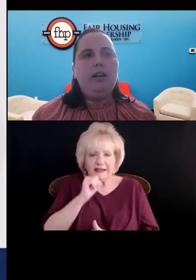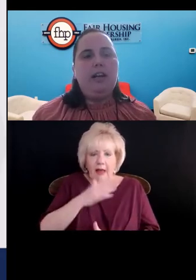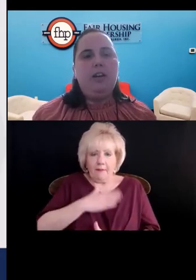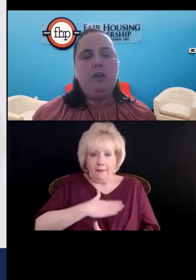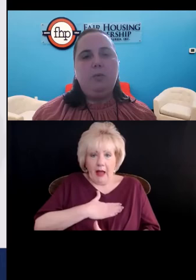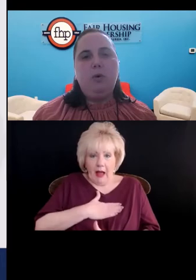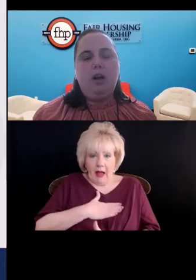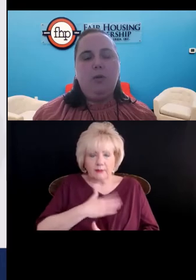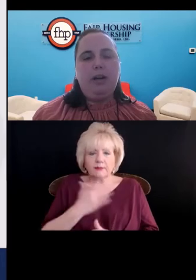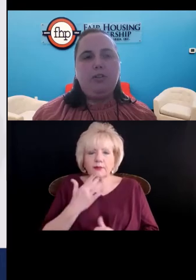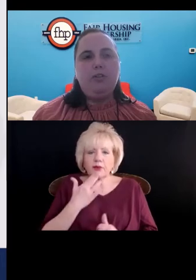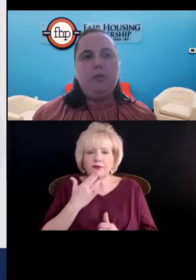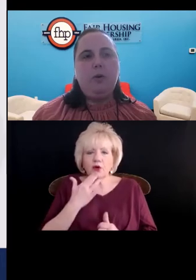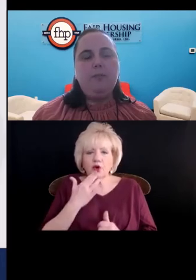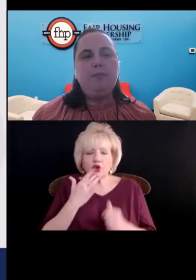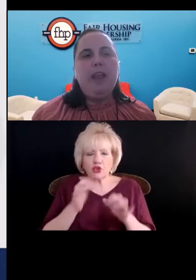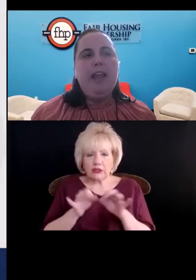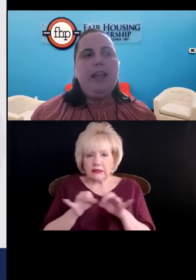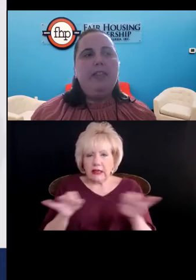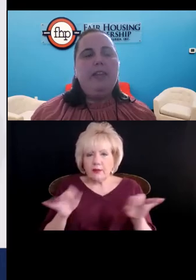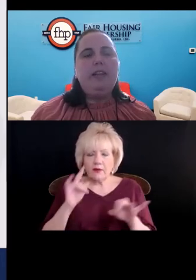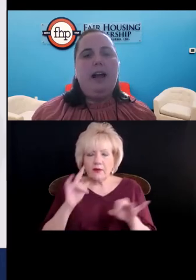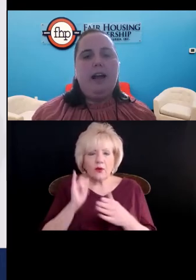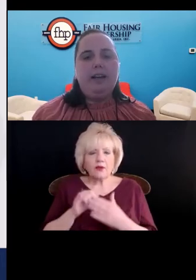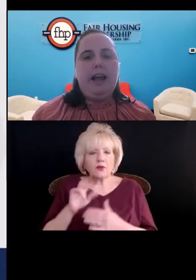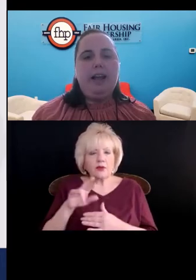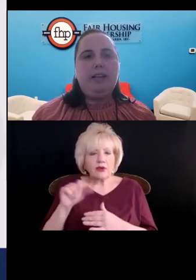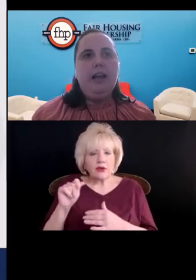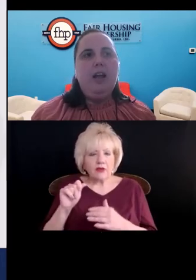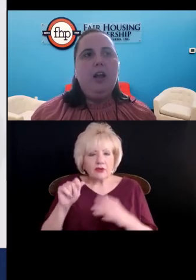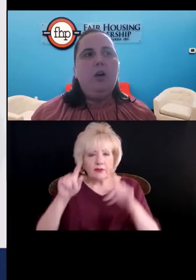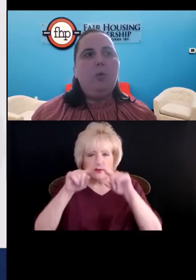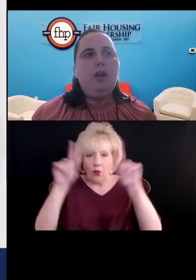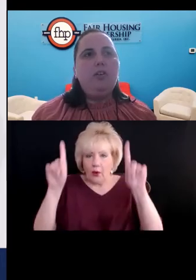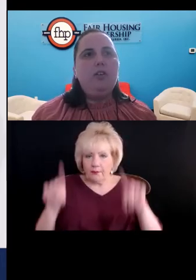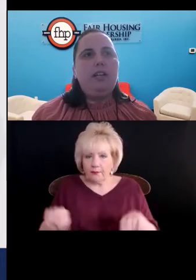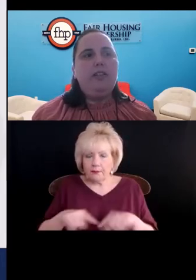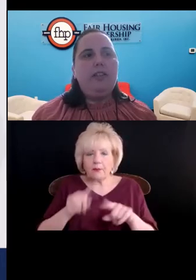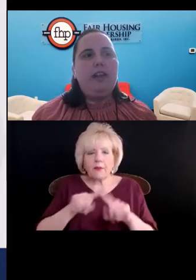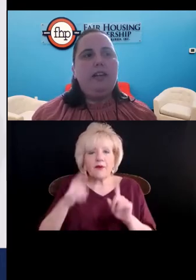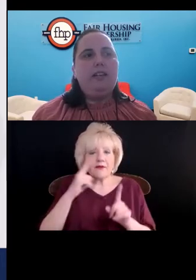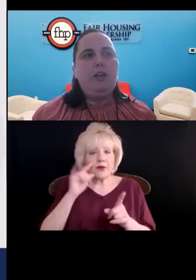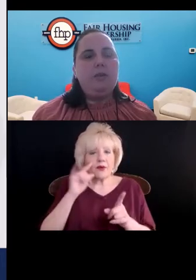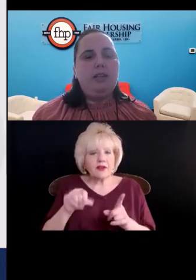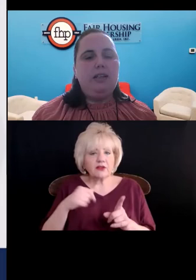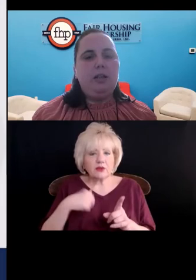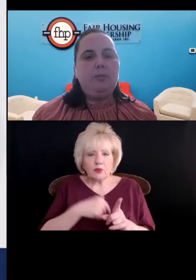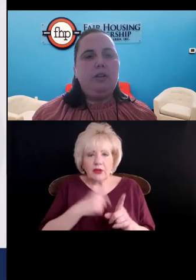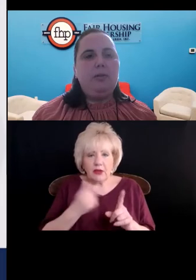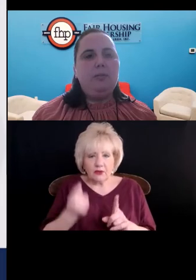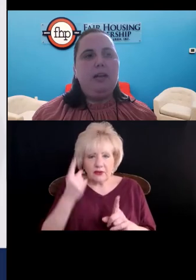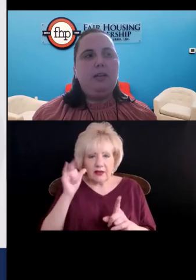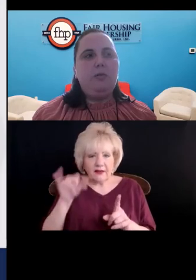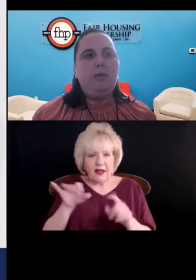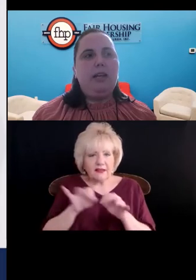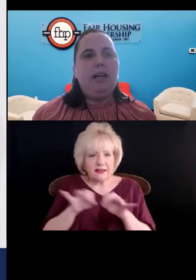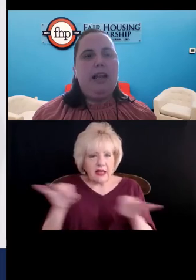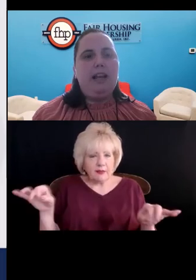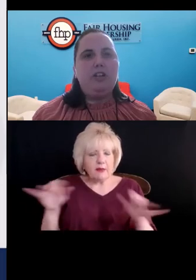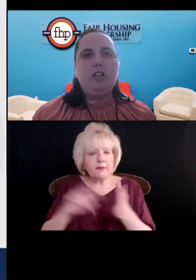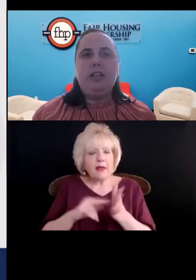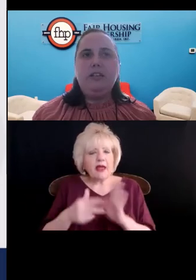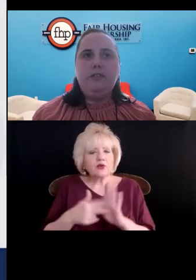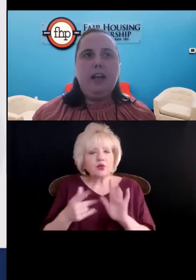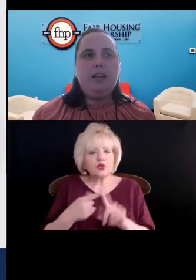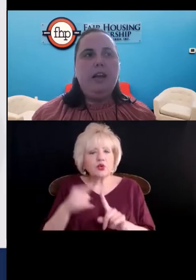on a reasonable accommodation form. In this context, we understand that that statement is typically meant to be